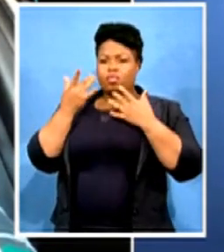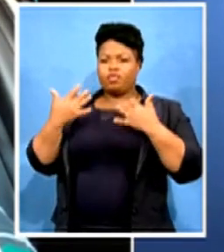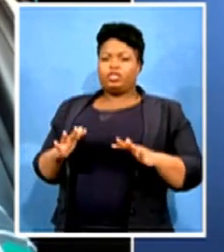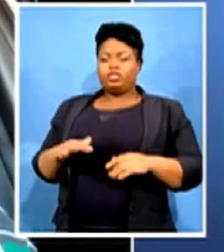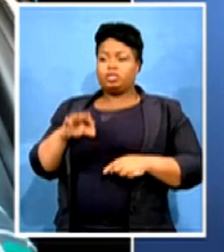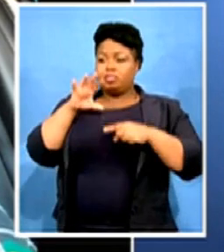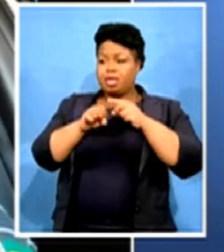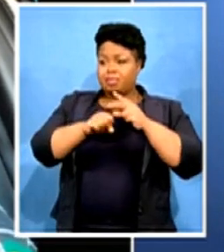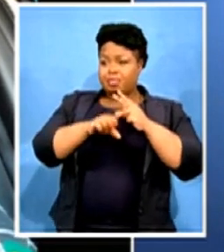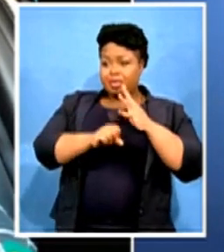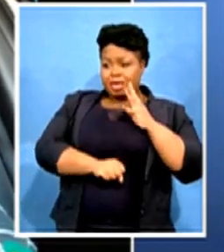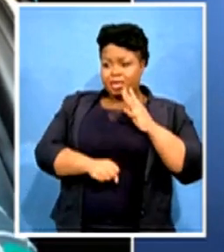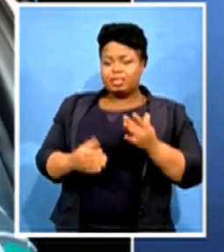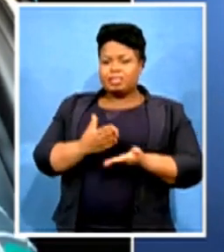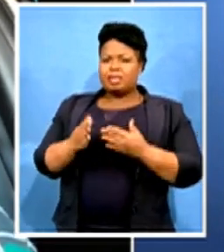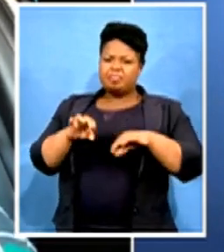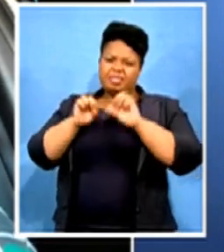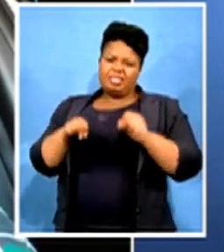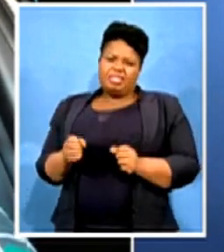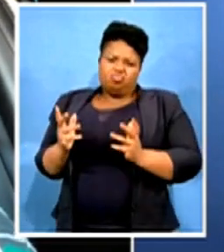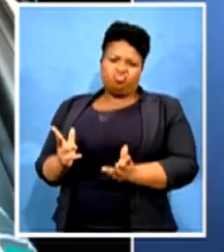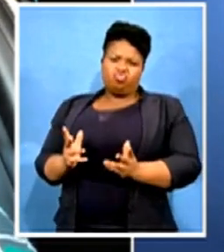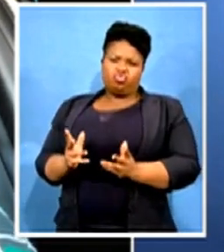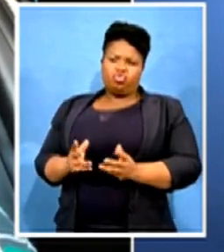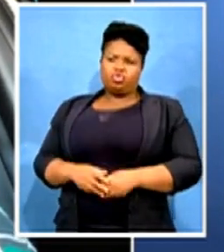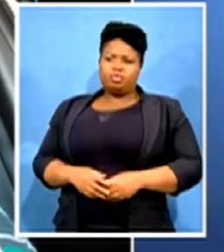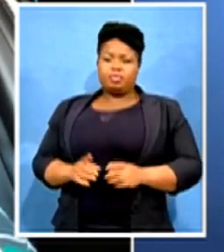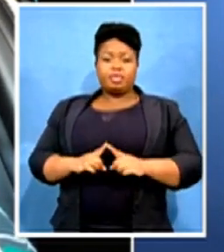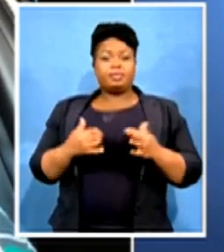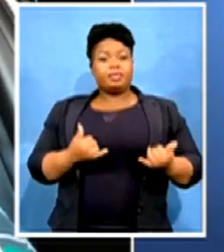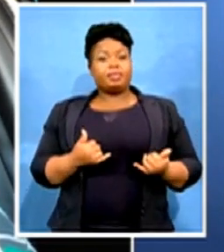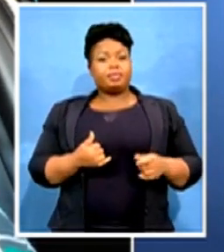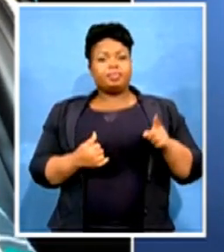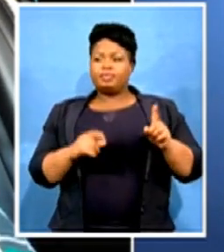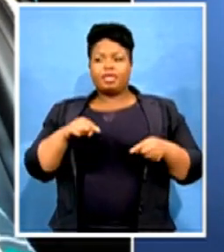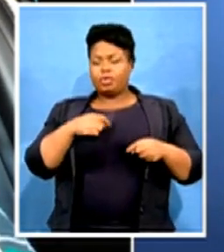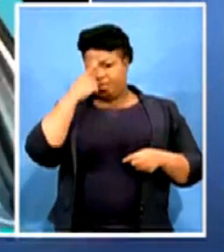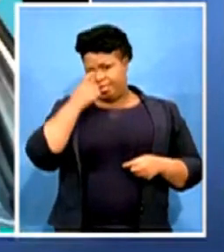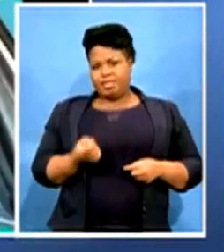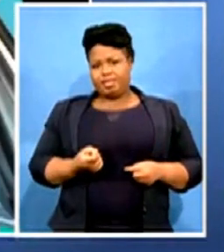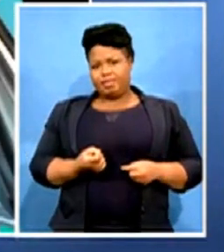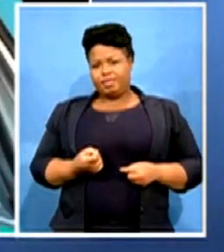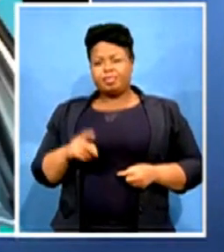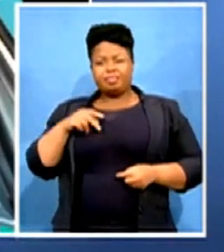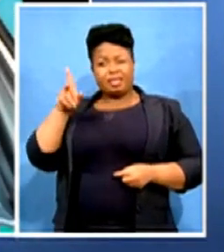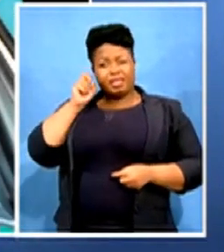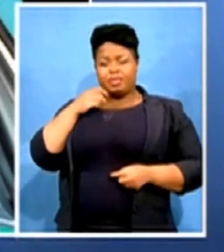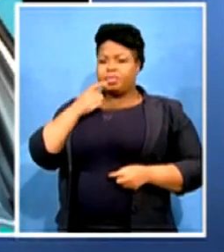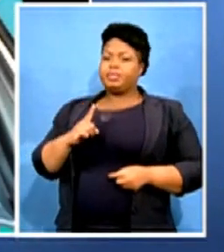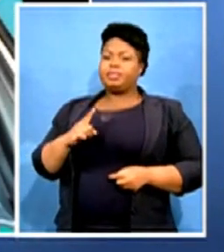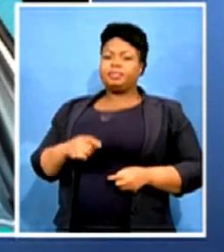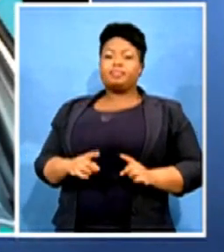nature. Now, it can be convinced. I hear what you're saying, but the Auditor General process